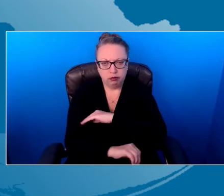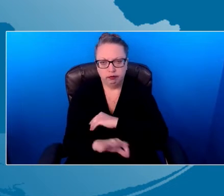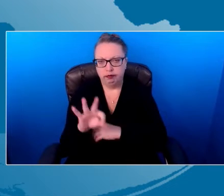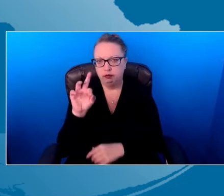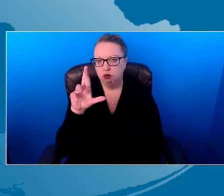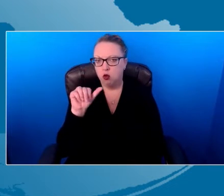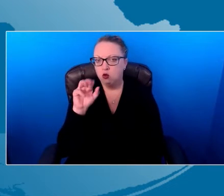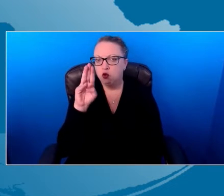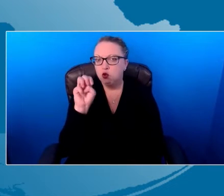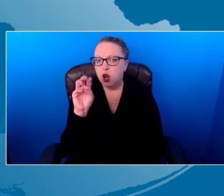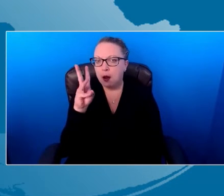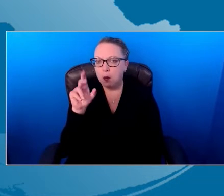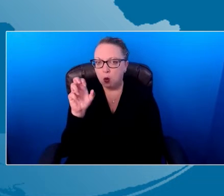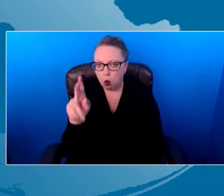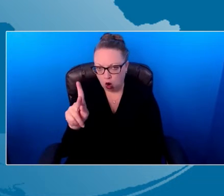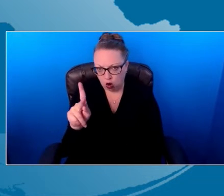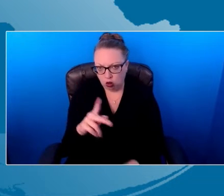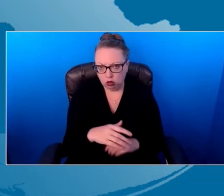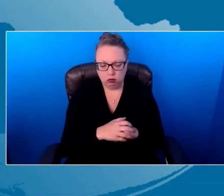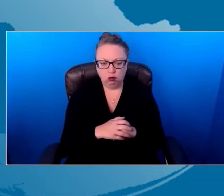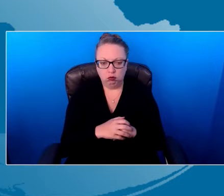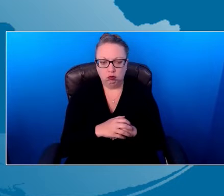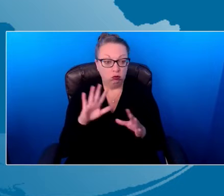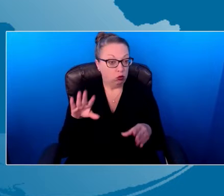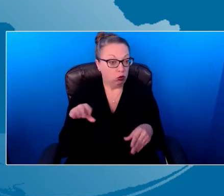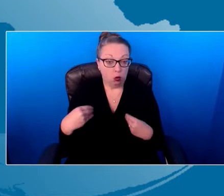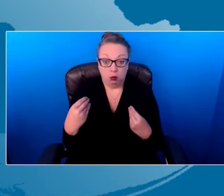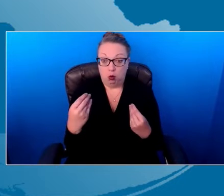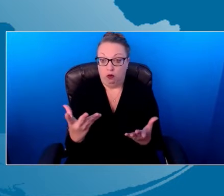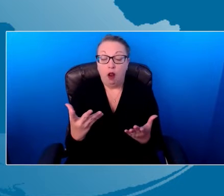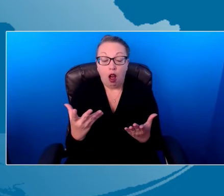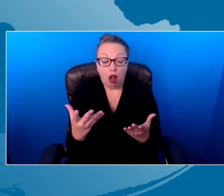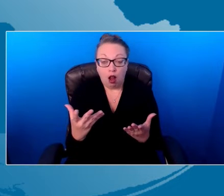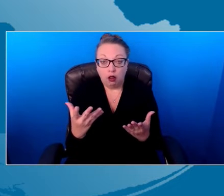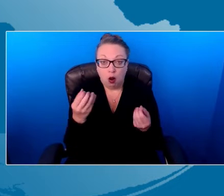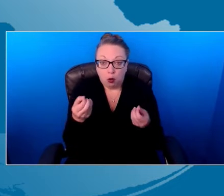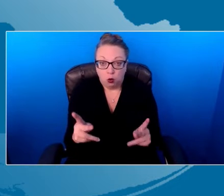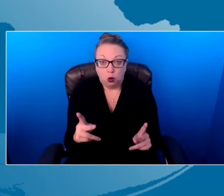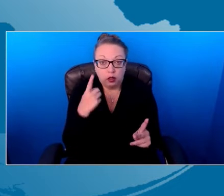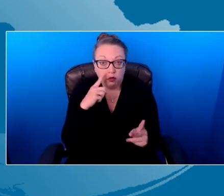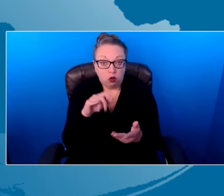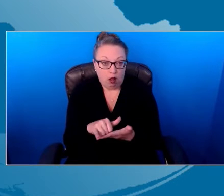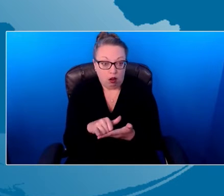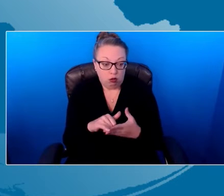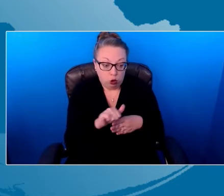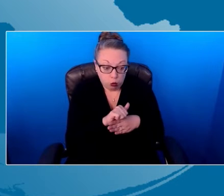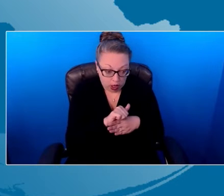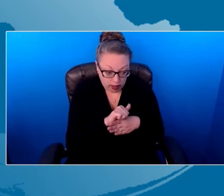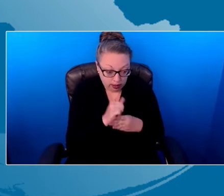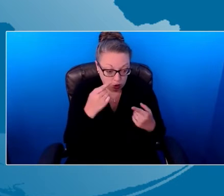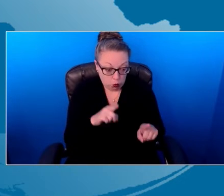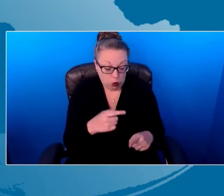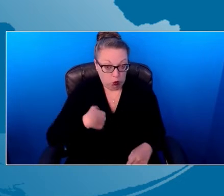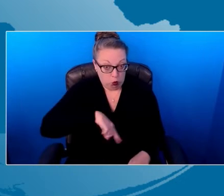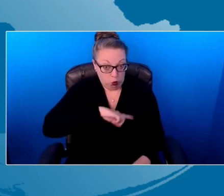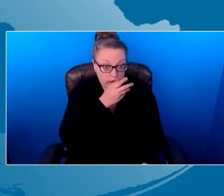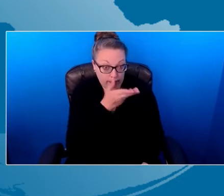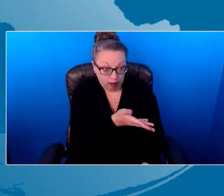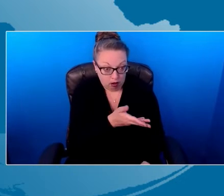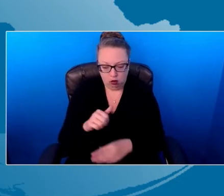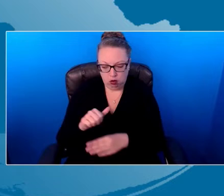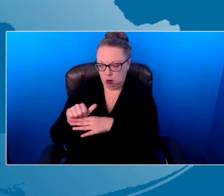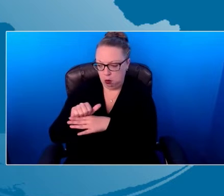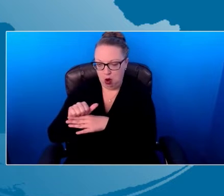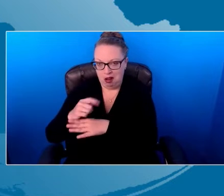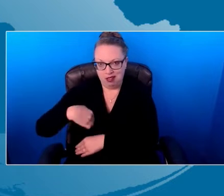opportunities for learning. And so they practice when we're there. They practice when we're not there. And this synthesis